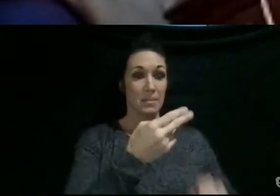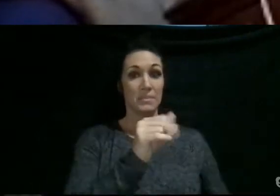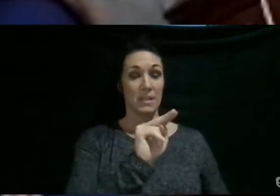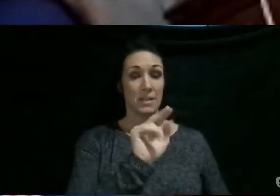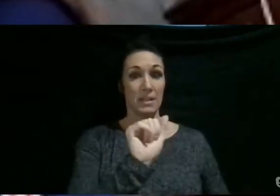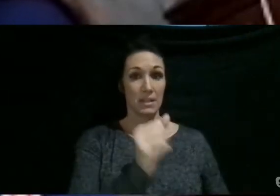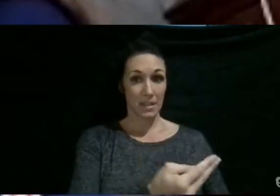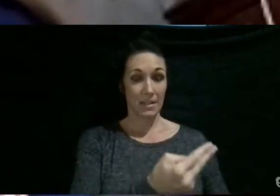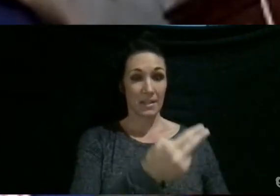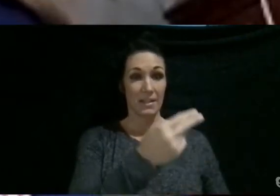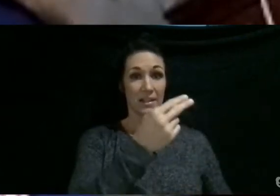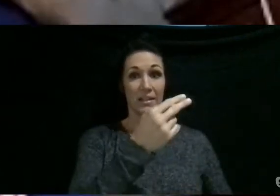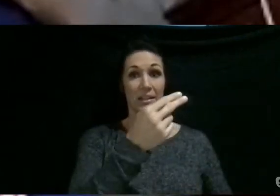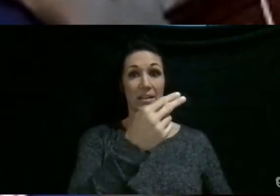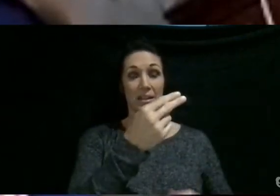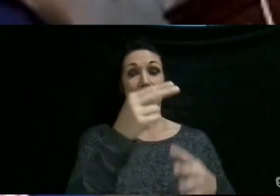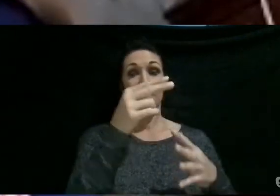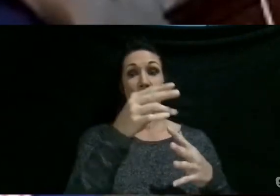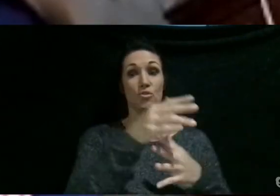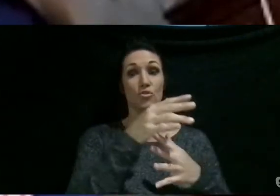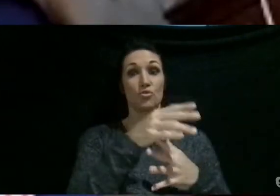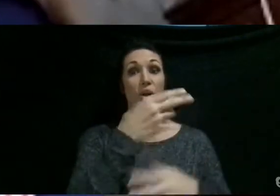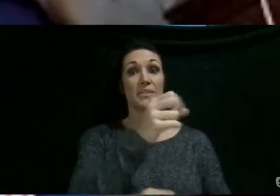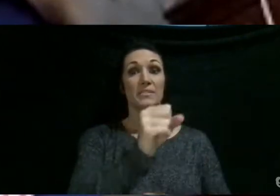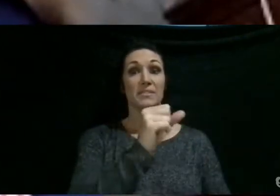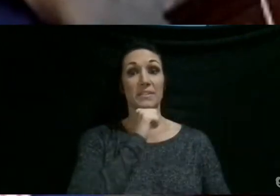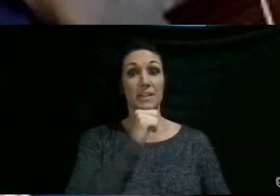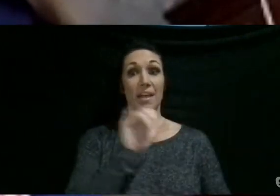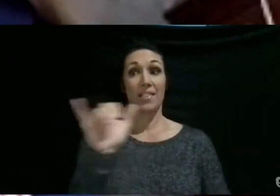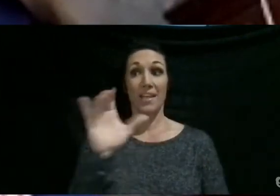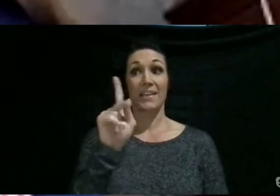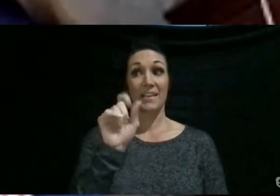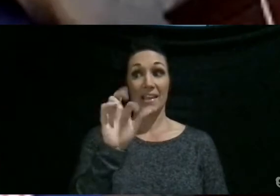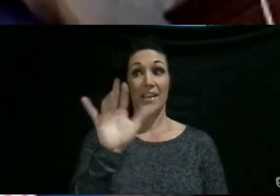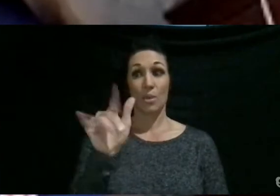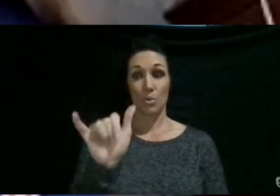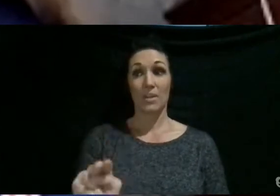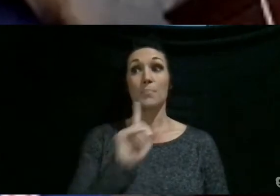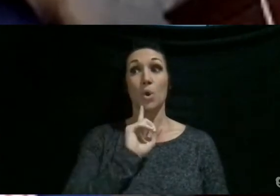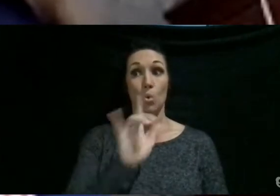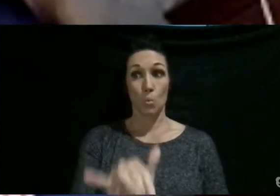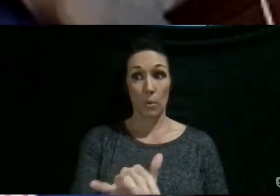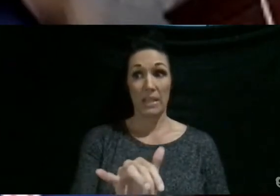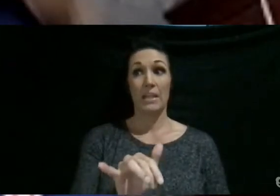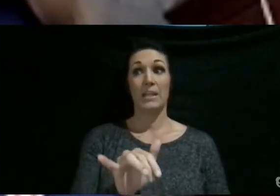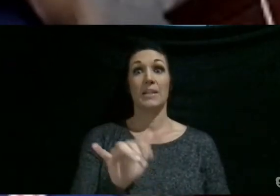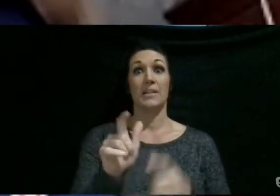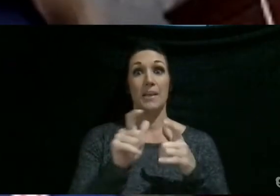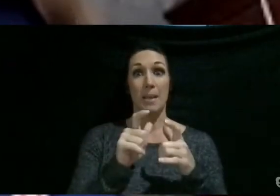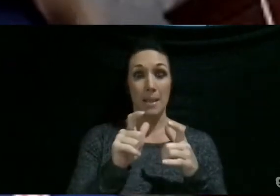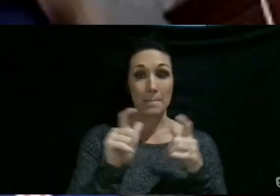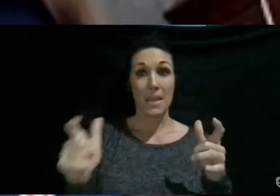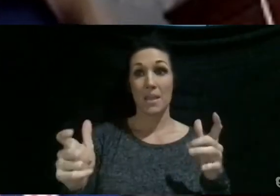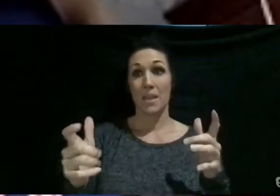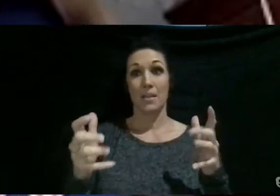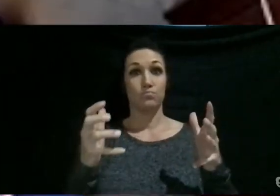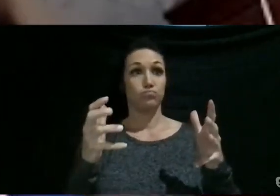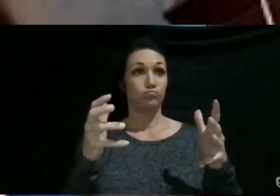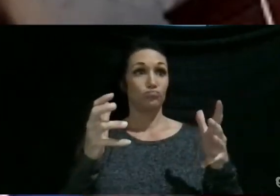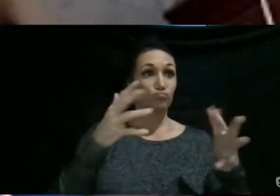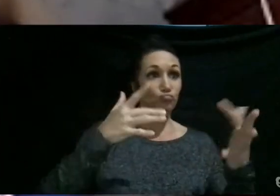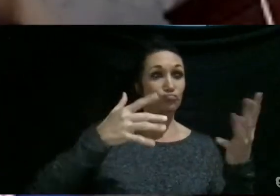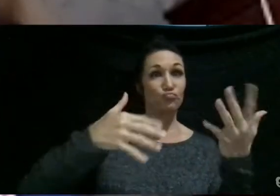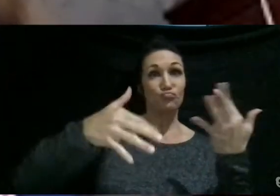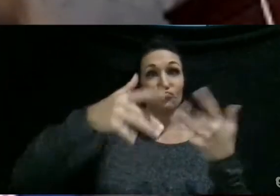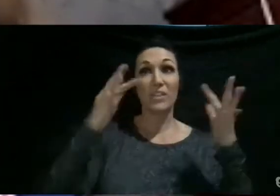junior at Nolensville High School. Kind of unlike Kerrigan, I am a big extrovert. I love being around people and a big people person.